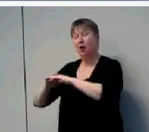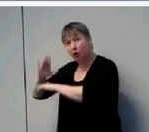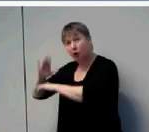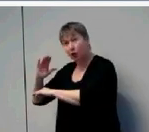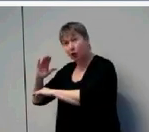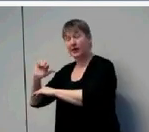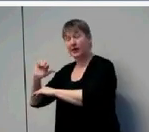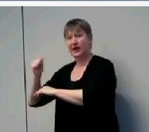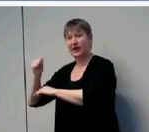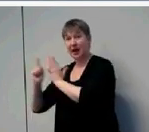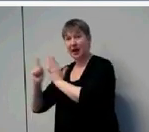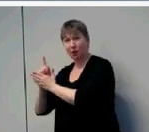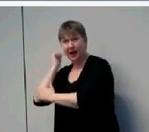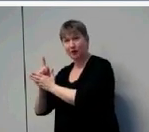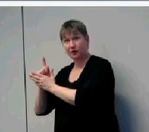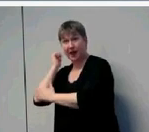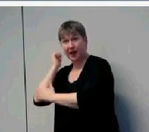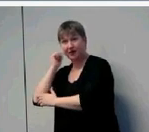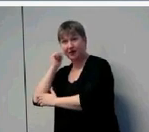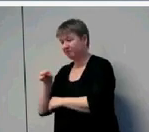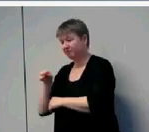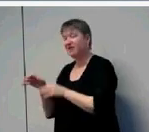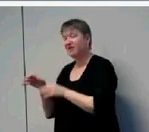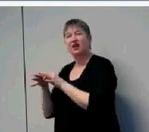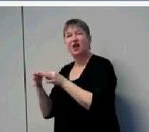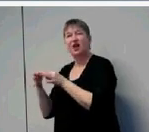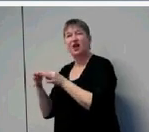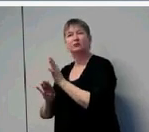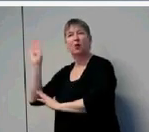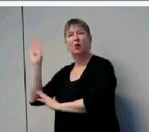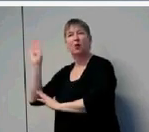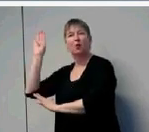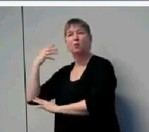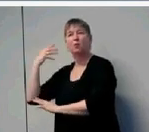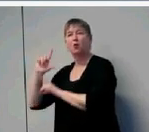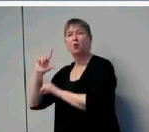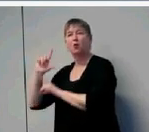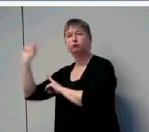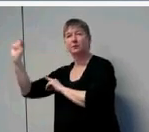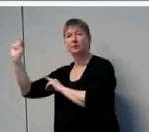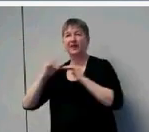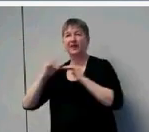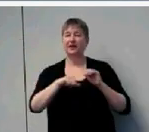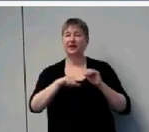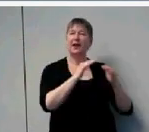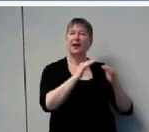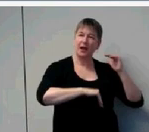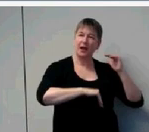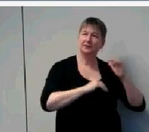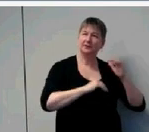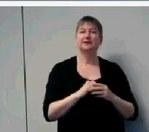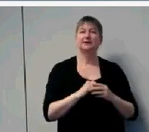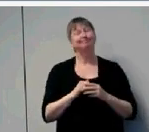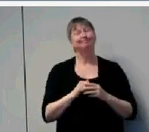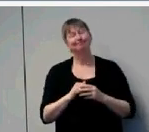acceleration or language growth as a result of consistent hearing aid use. That's really important.